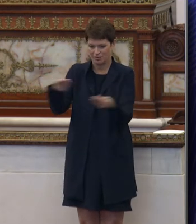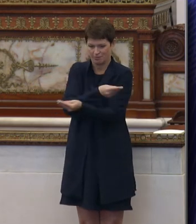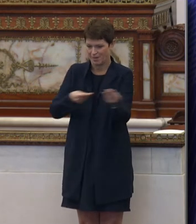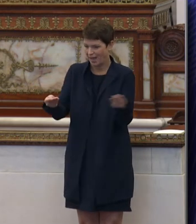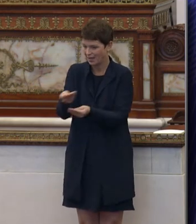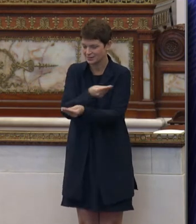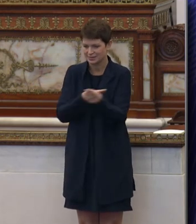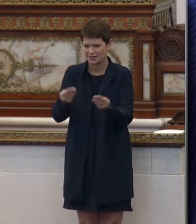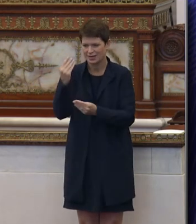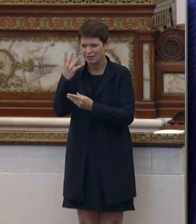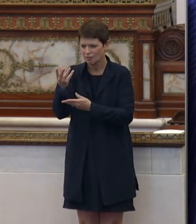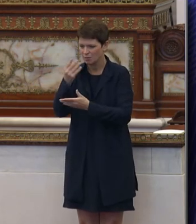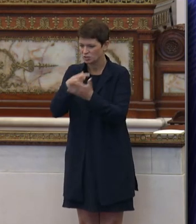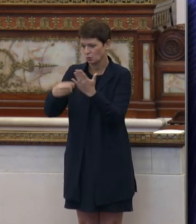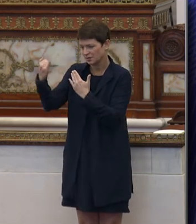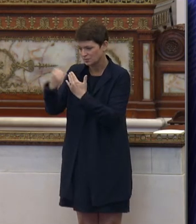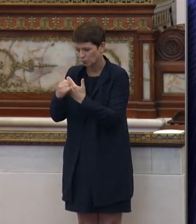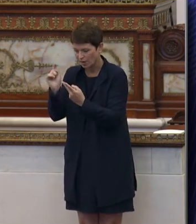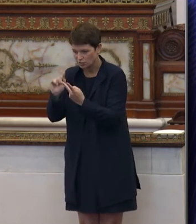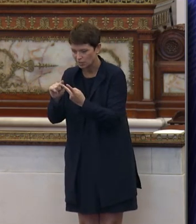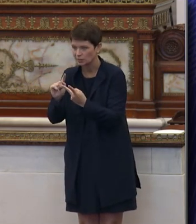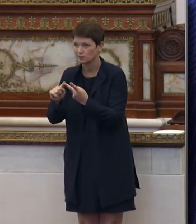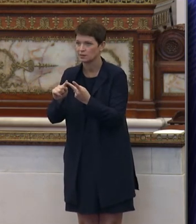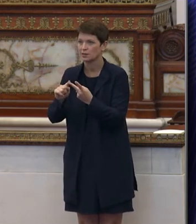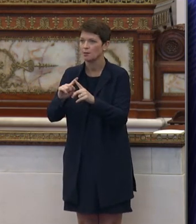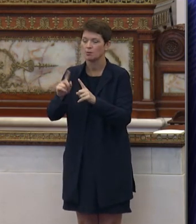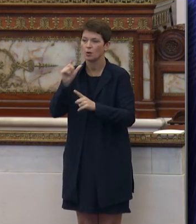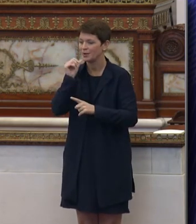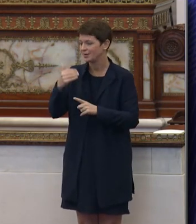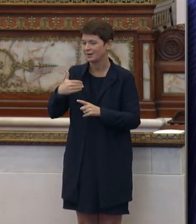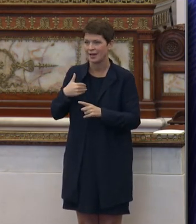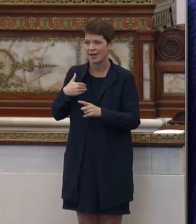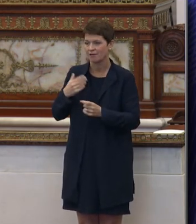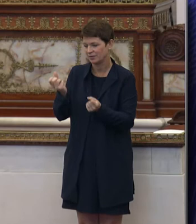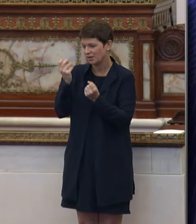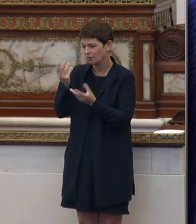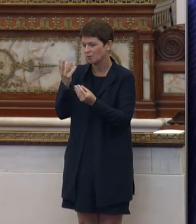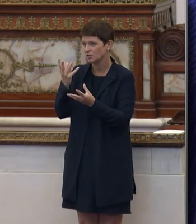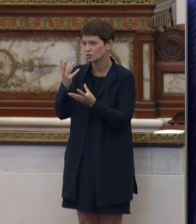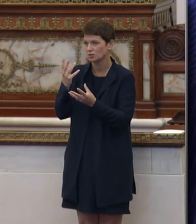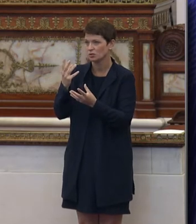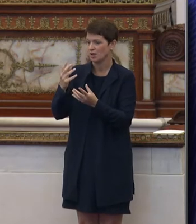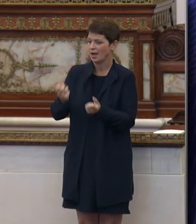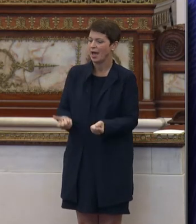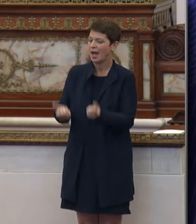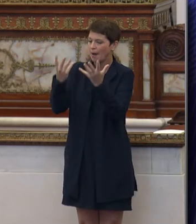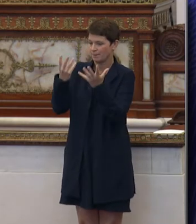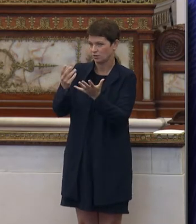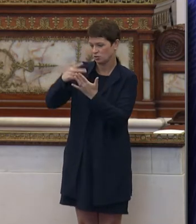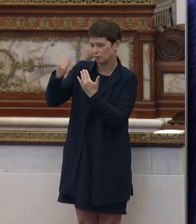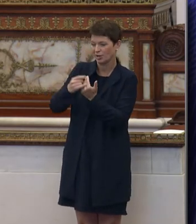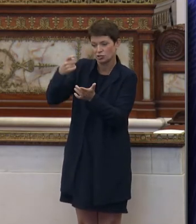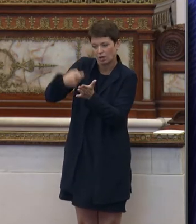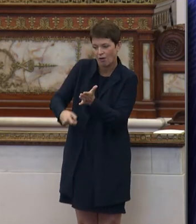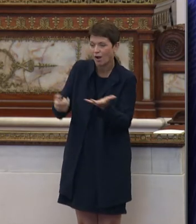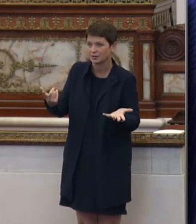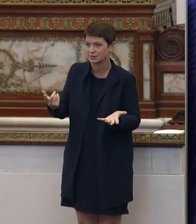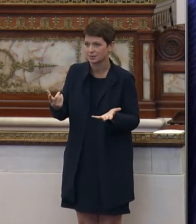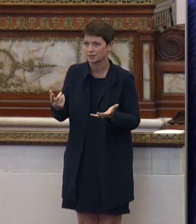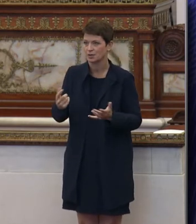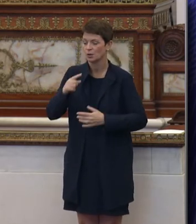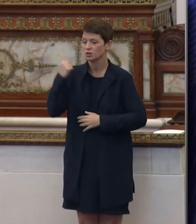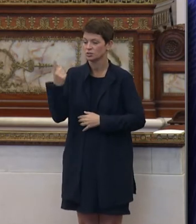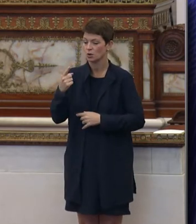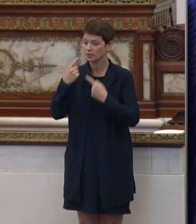information on what the project was, but we did not have the information on how much the project cost. And it was only